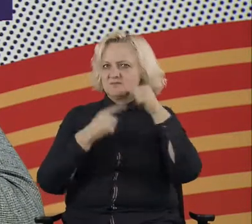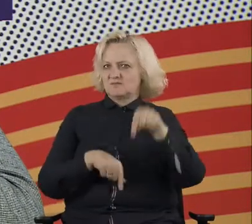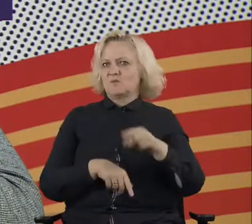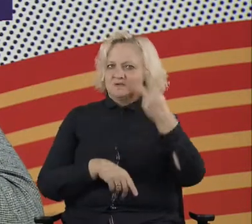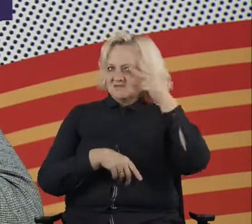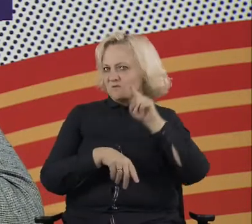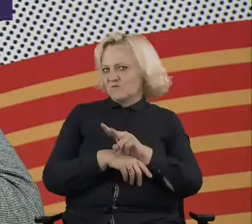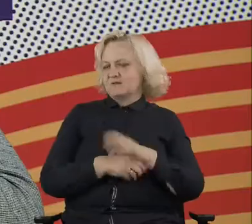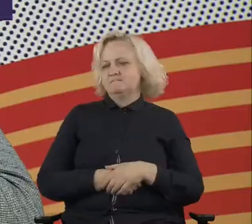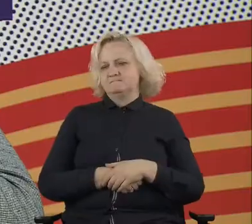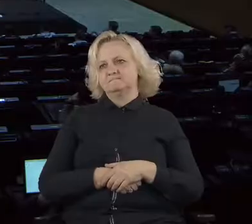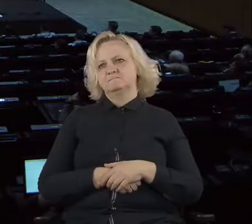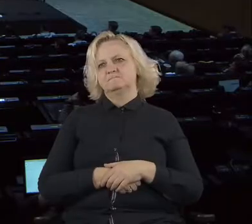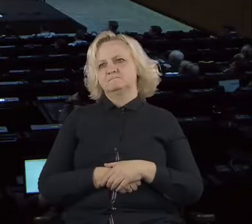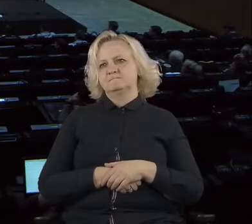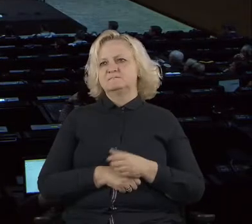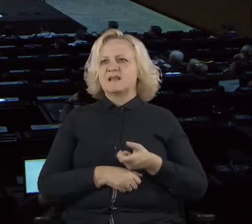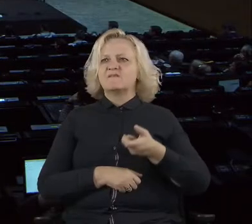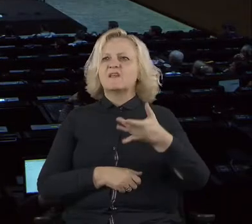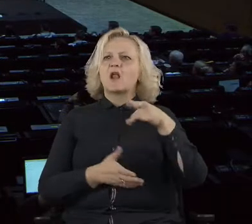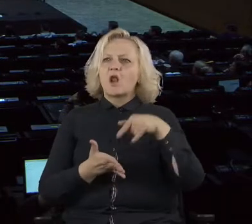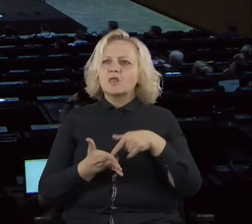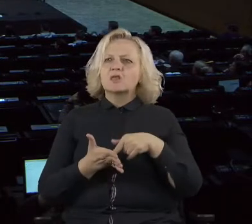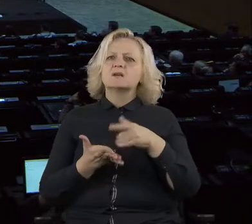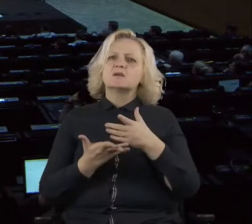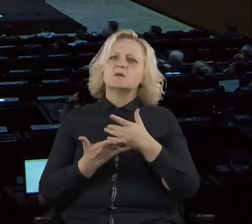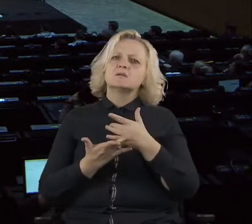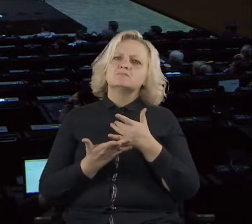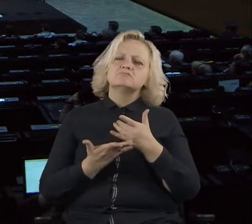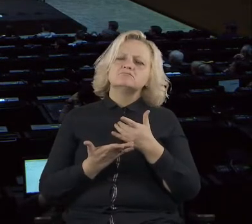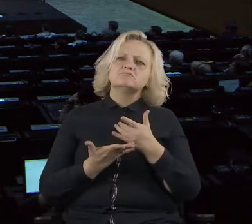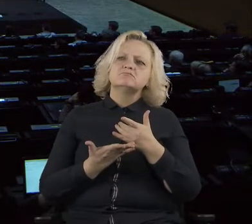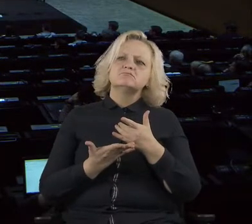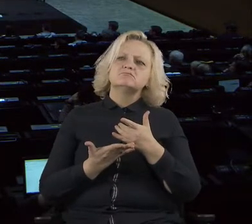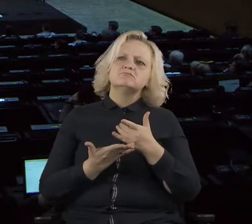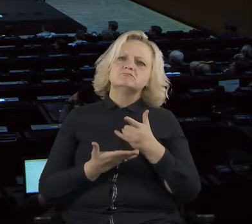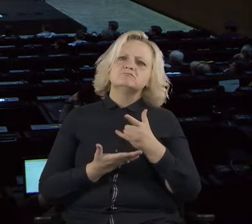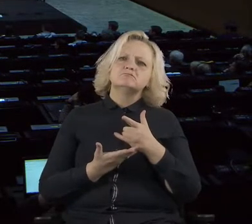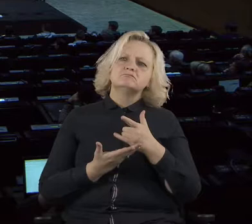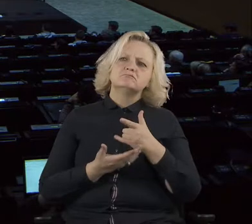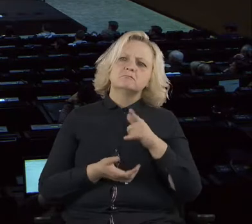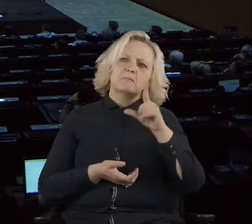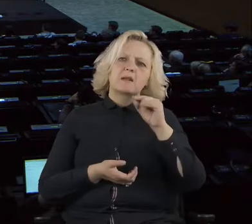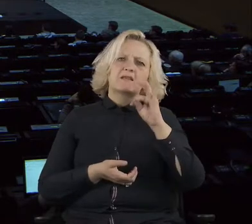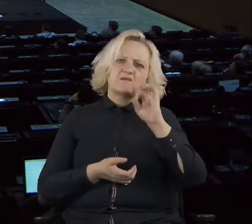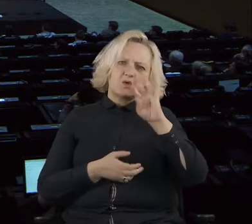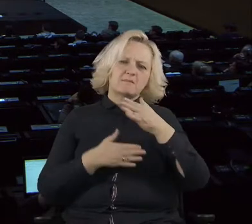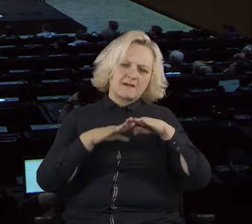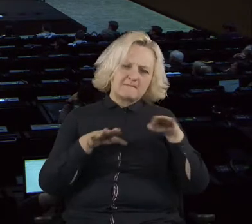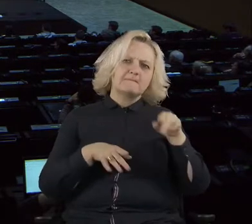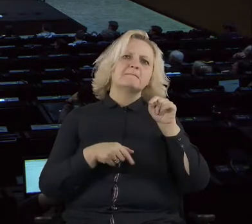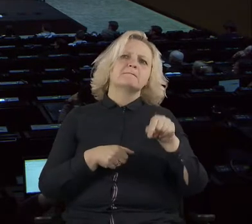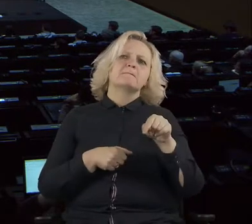these platforms, uh, we as citizens are being asked to participate in brainstorming, doing proposals, participating in